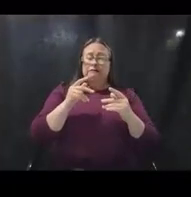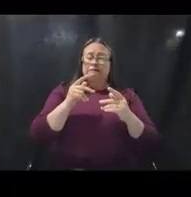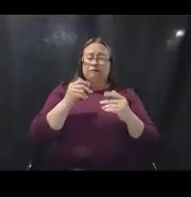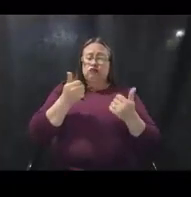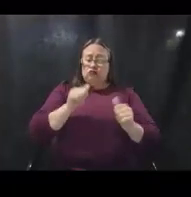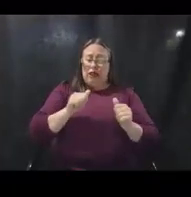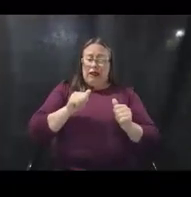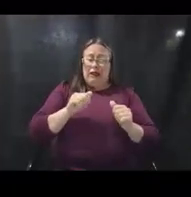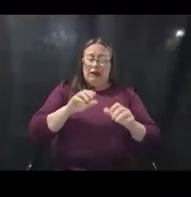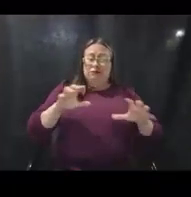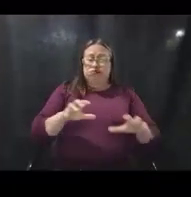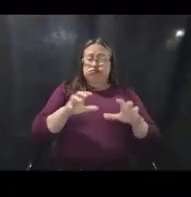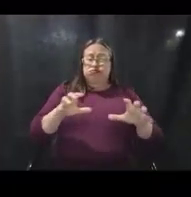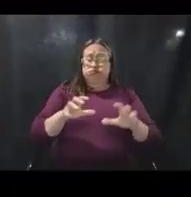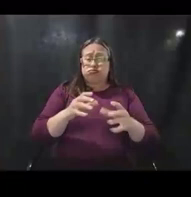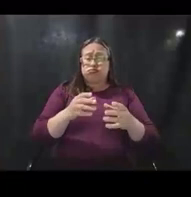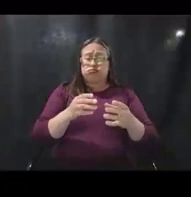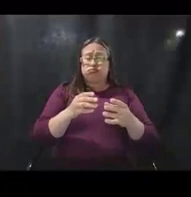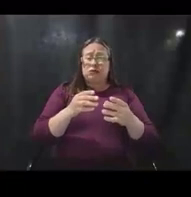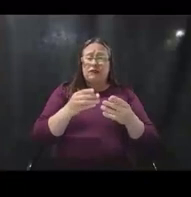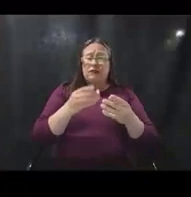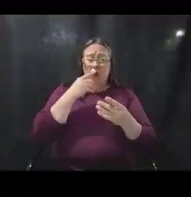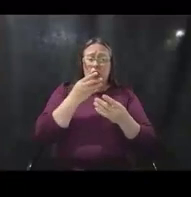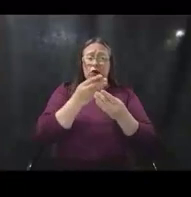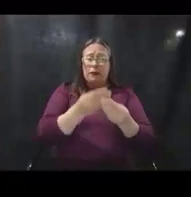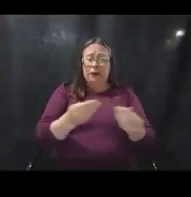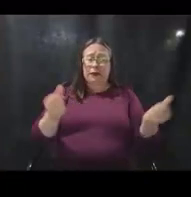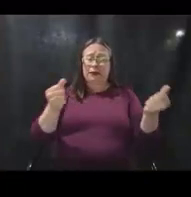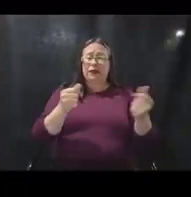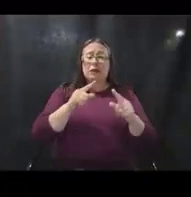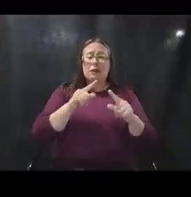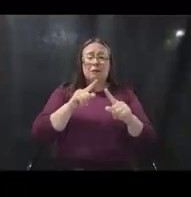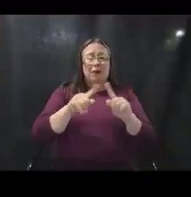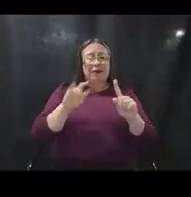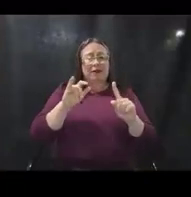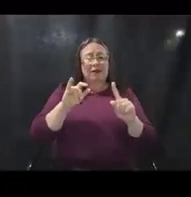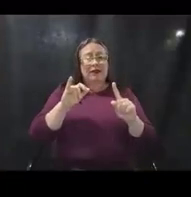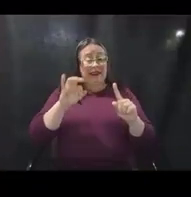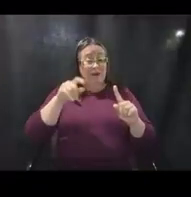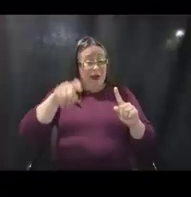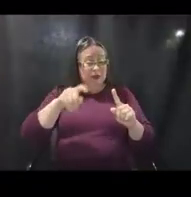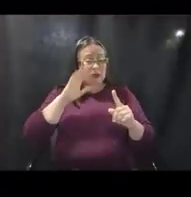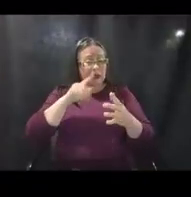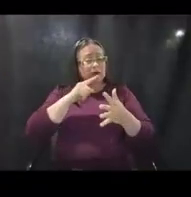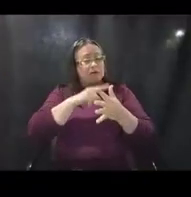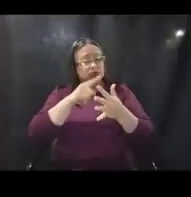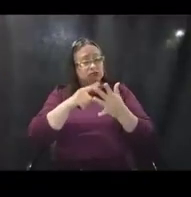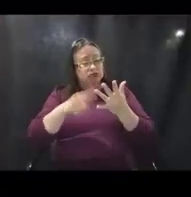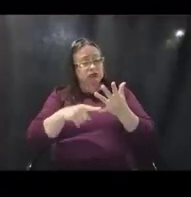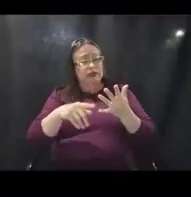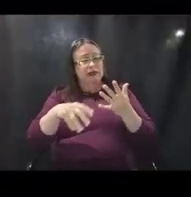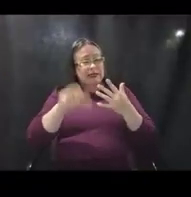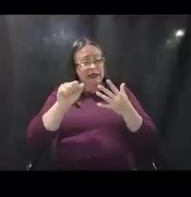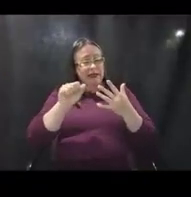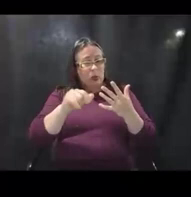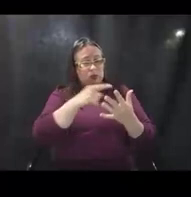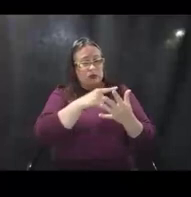if we absolutely must, but that is not our goal. Our goal is to work together to achieve equitable outcomes.